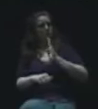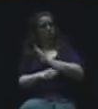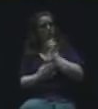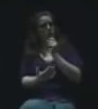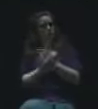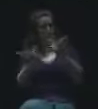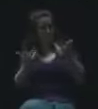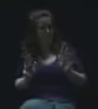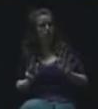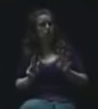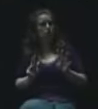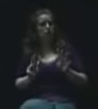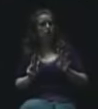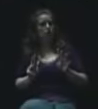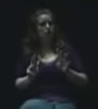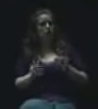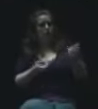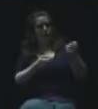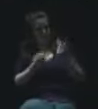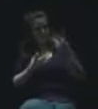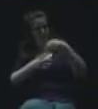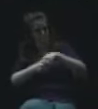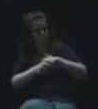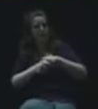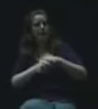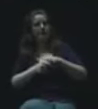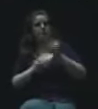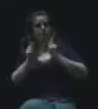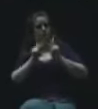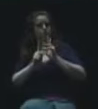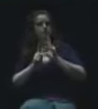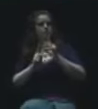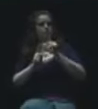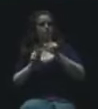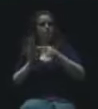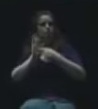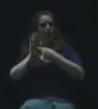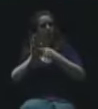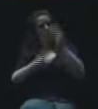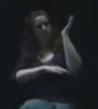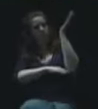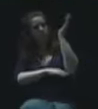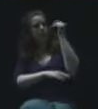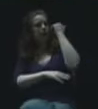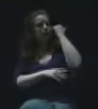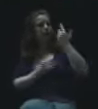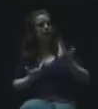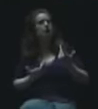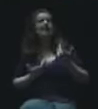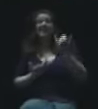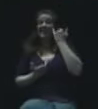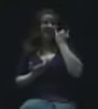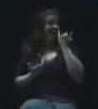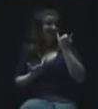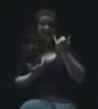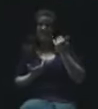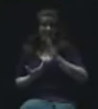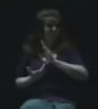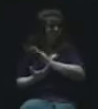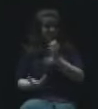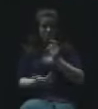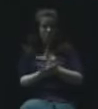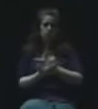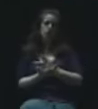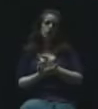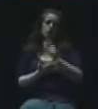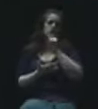by bringing people in like that, that it actually could be presented. You know, if it's not board approved, it shouldn't